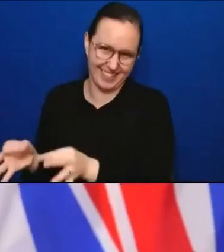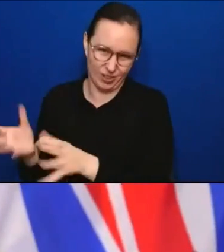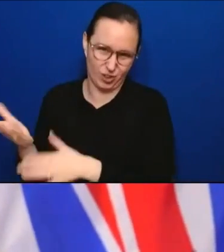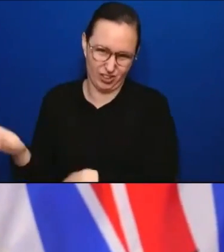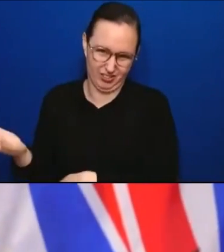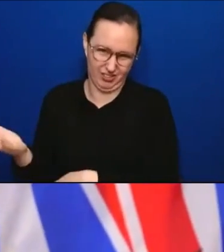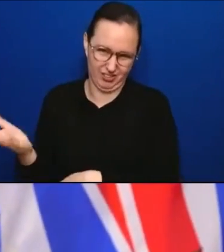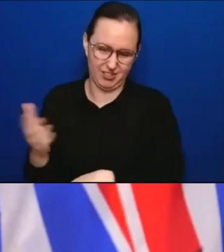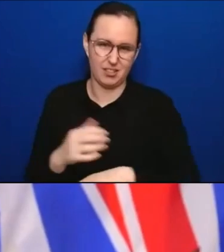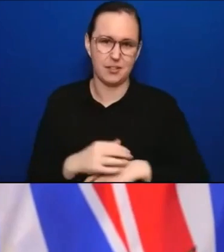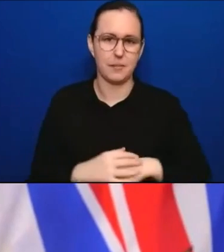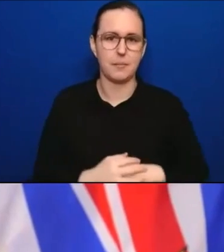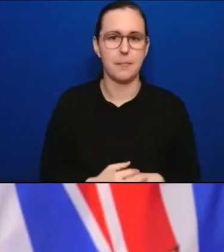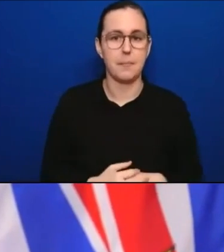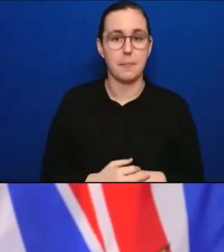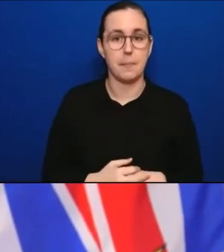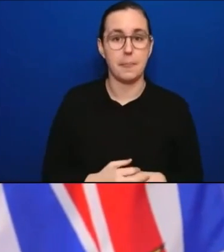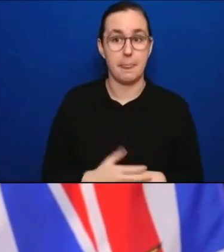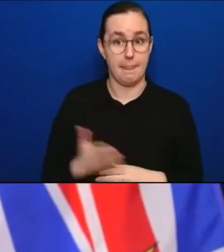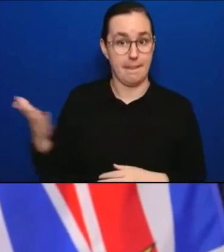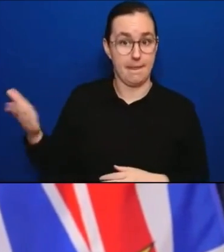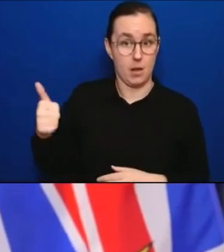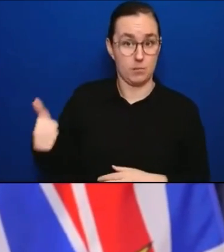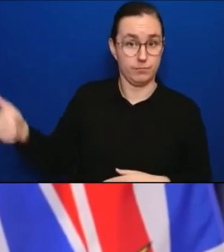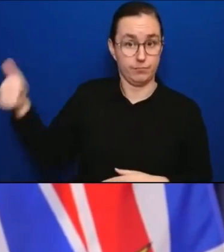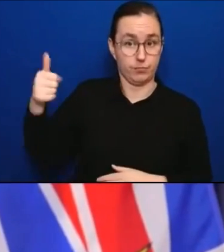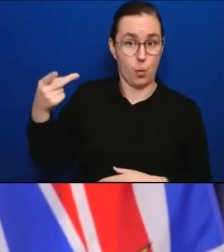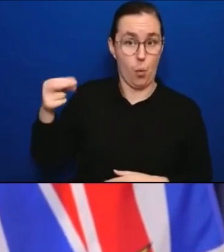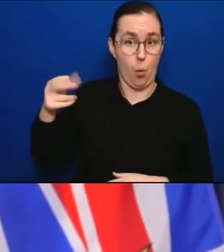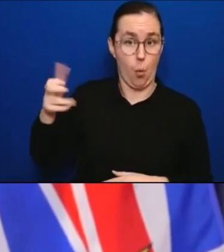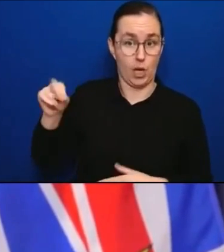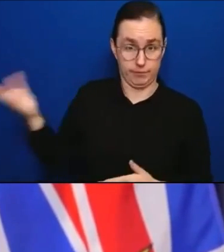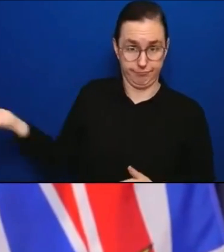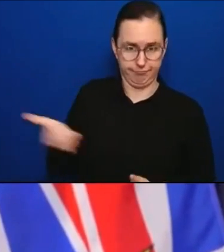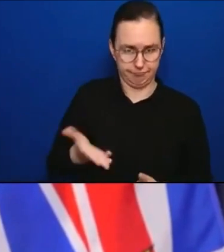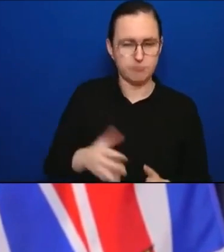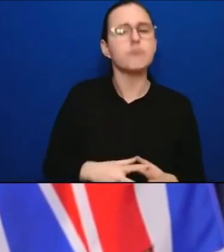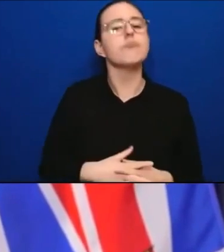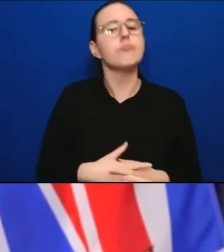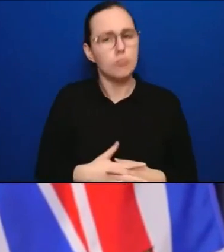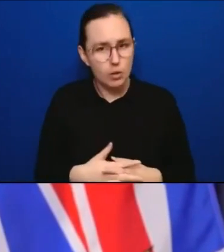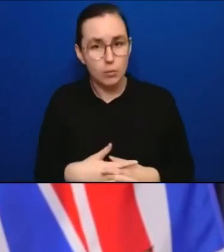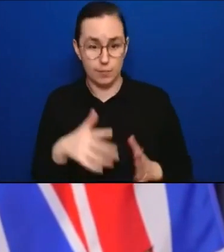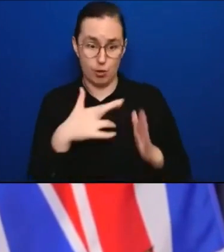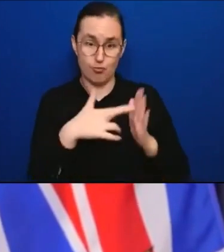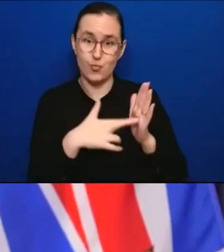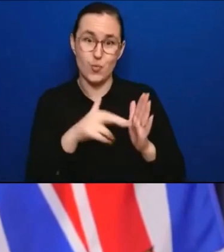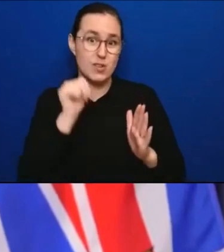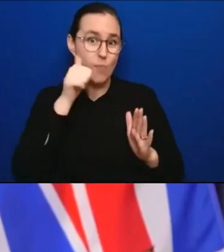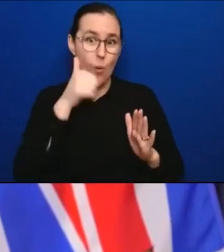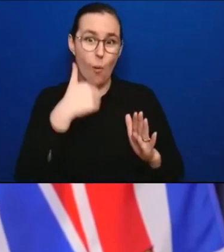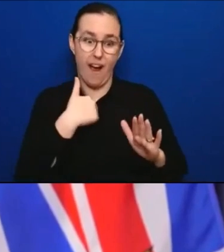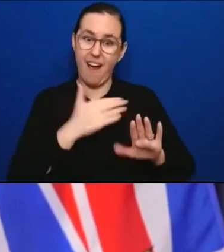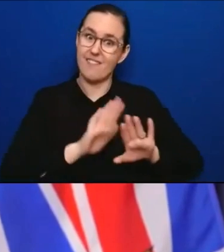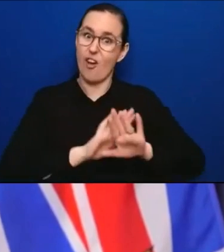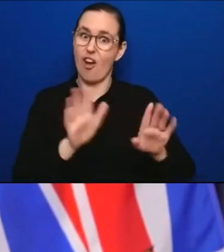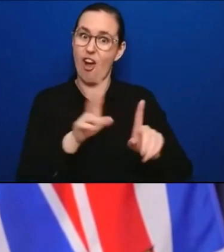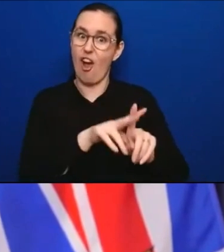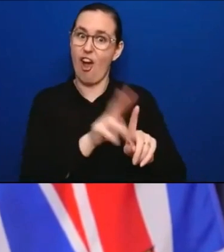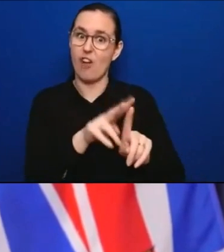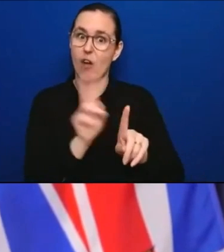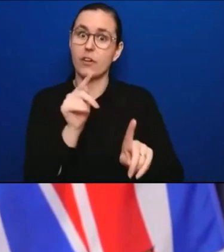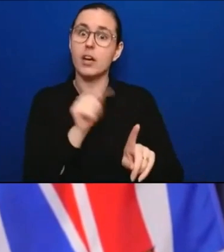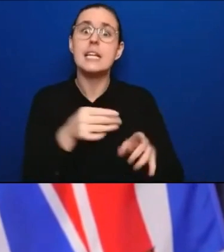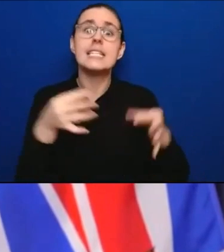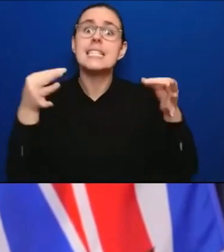So with respect to the restrictions that were lifted, will be lifted tomorrow, those were designed to be temporary, those were designed to